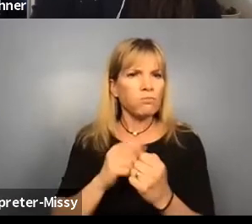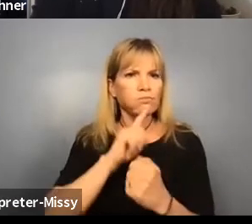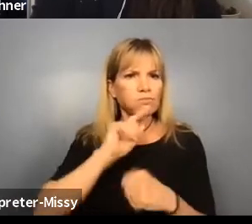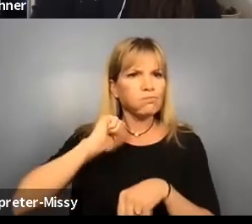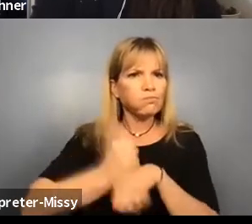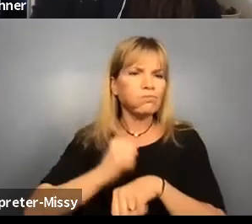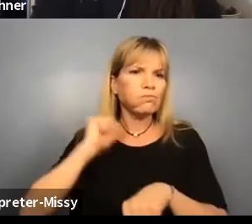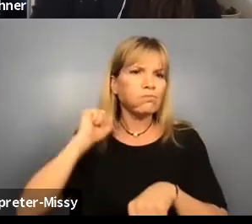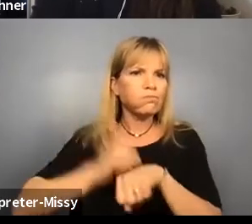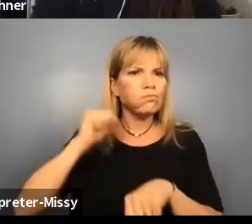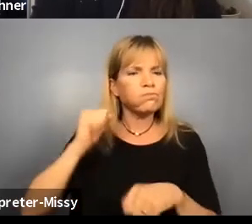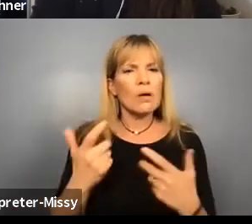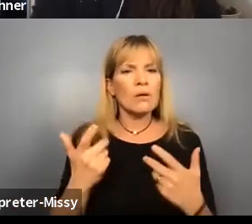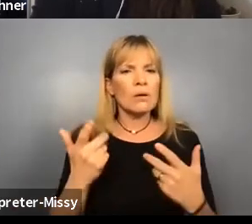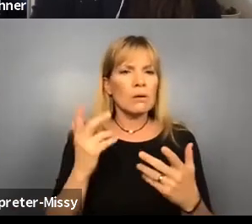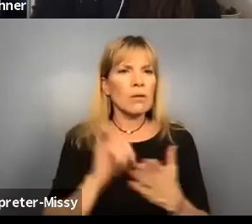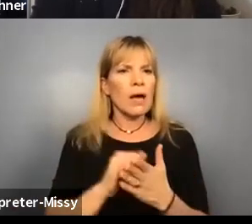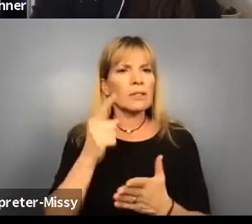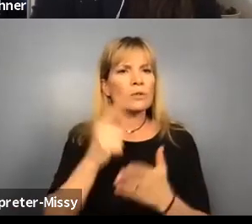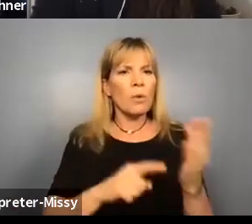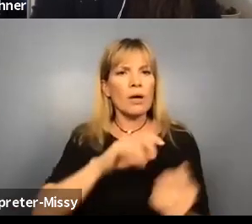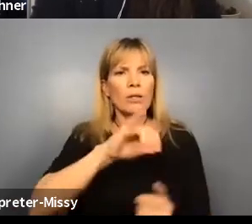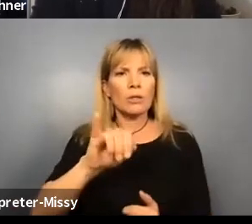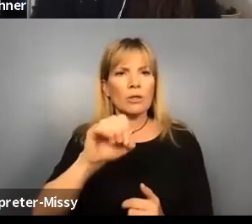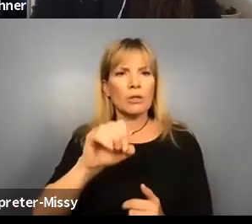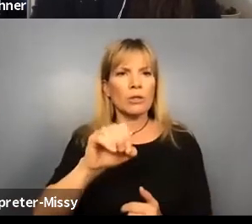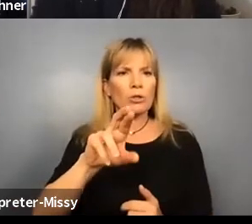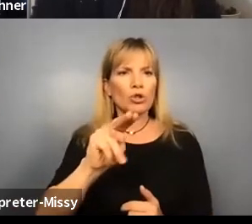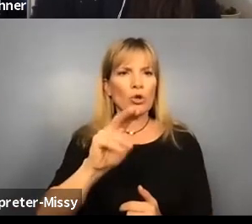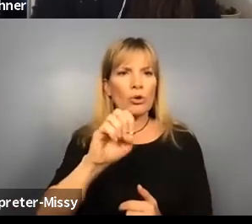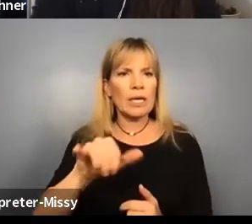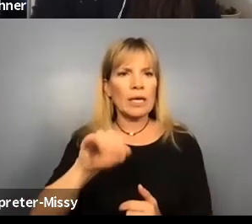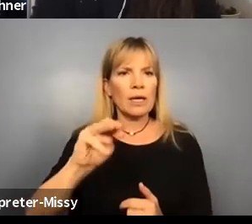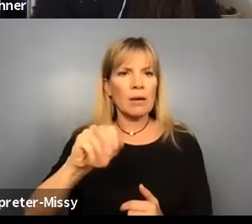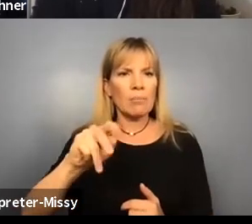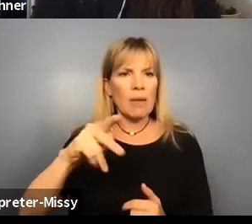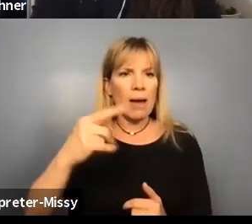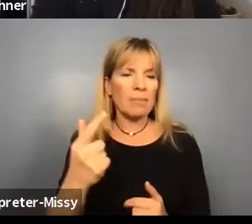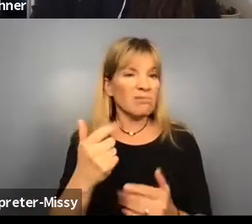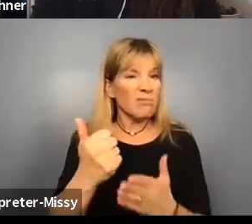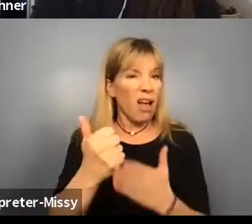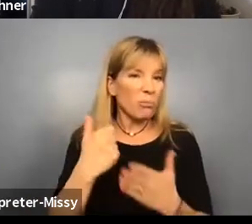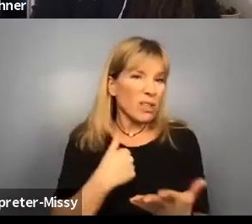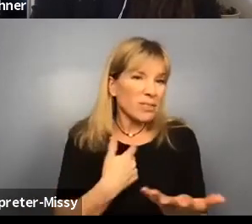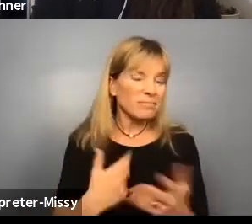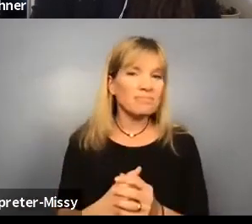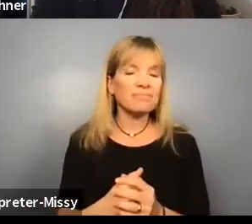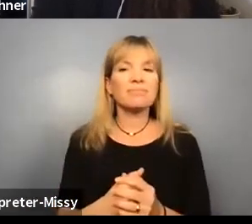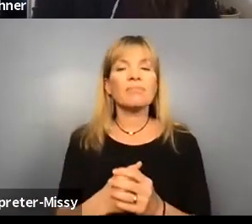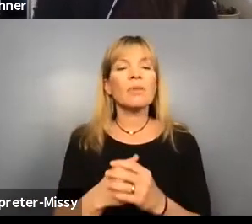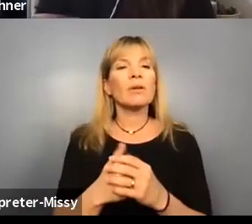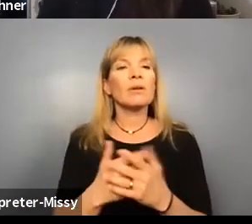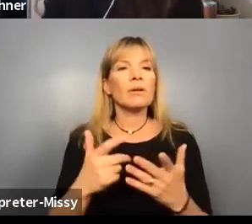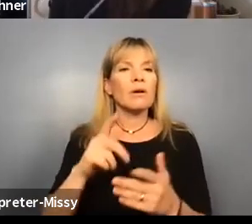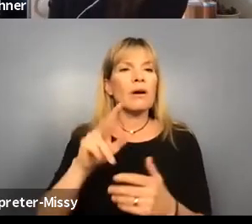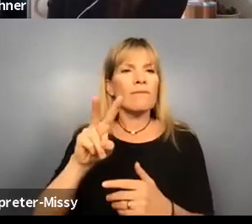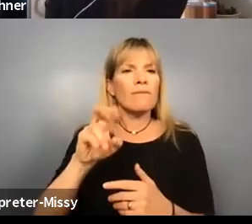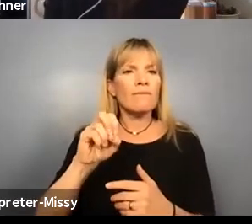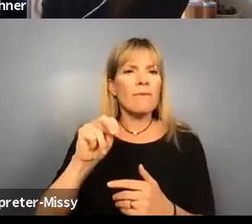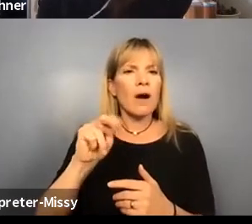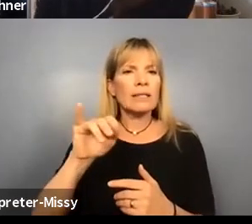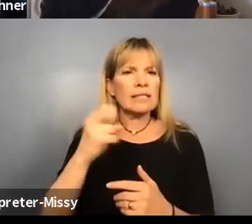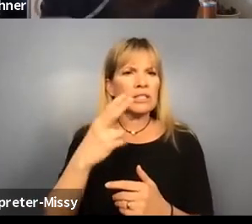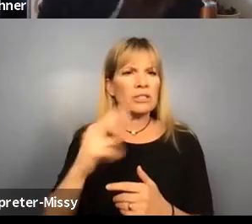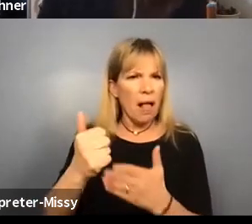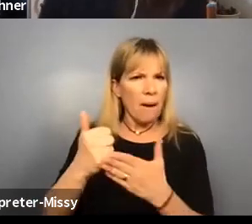Um, so, so that's what journey mapping hopefully, um, us to do. And, uh, Vantisha just steer me